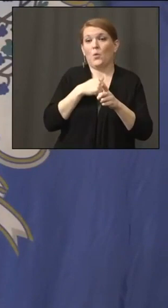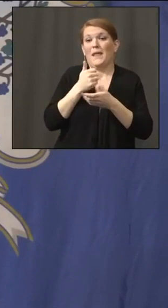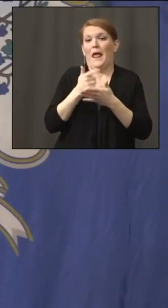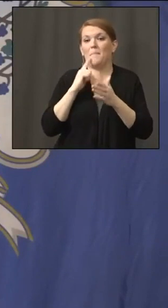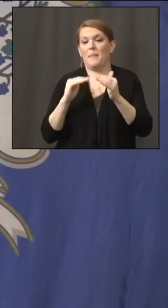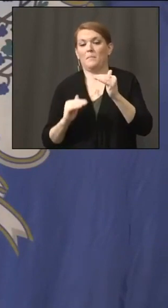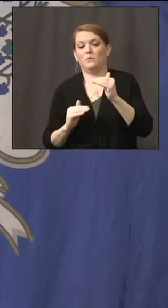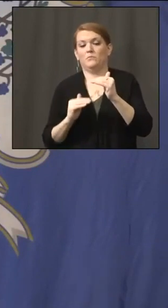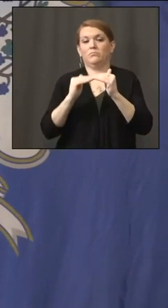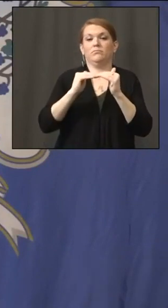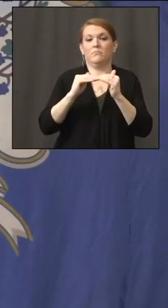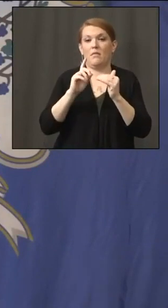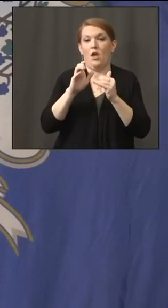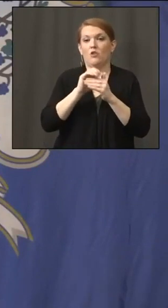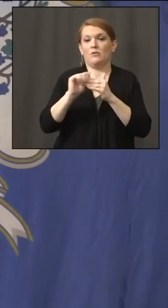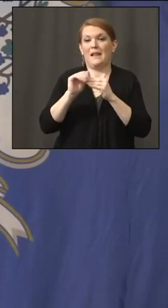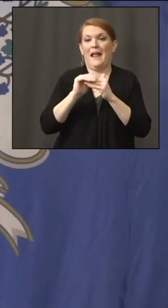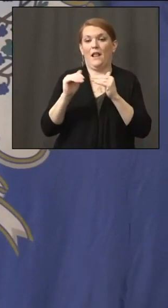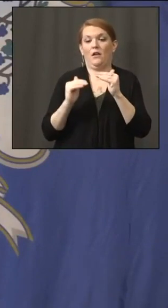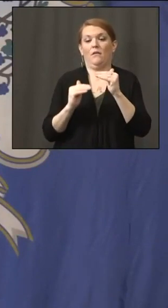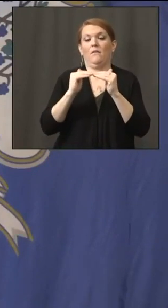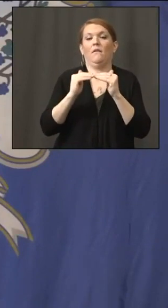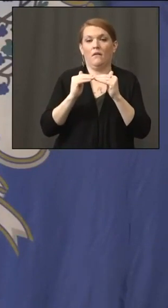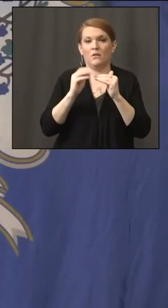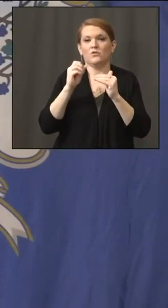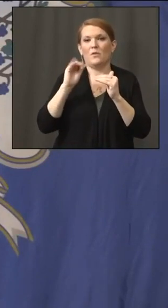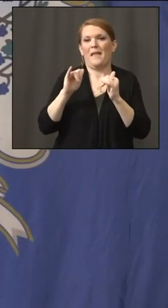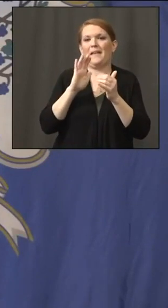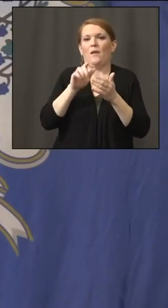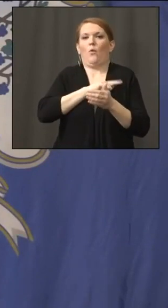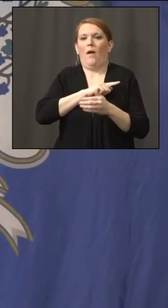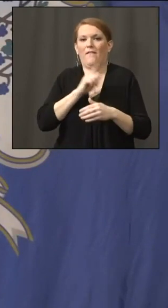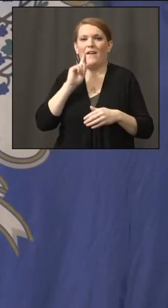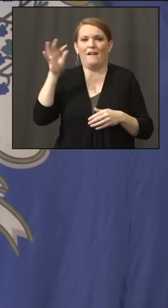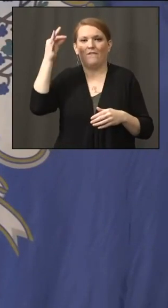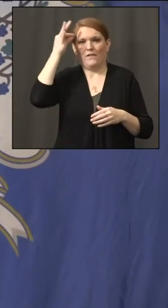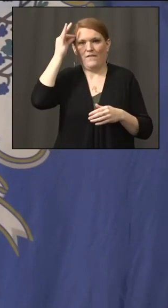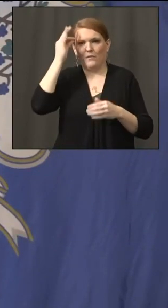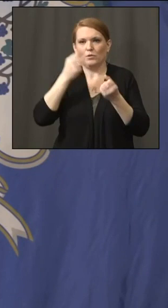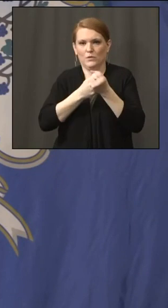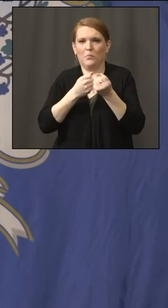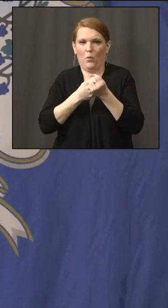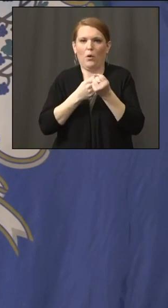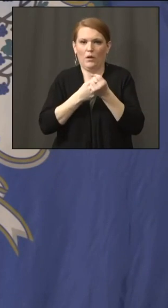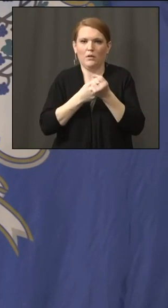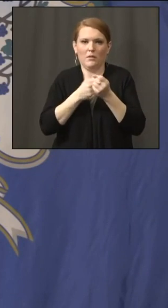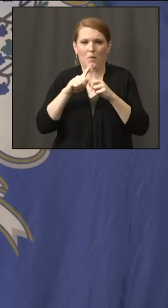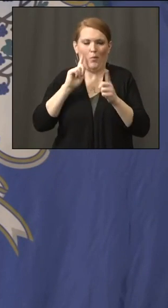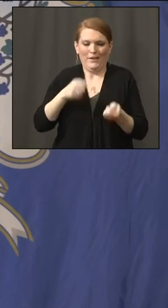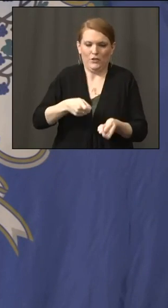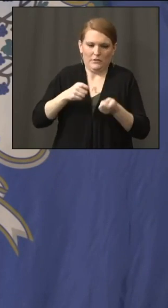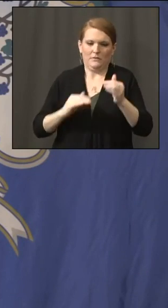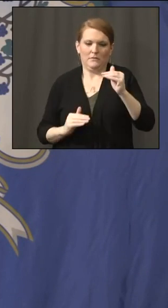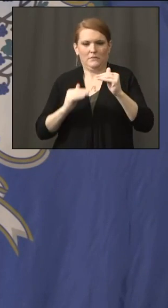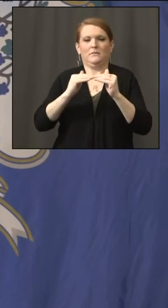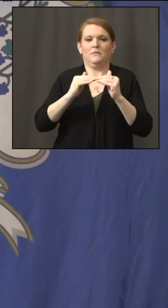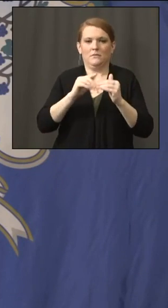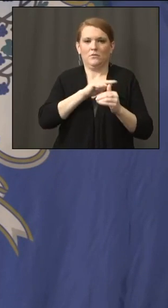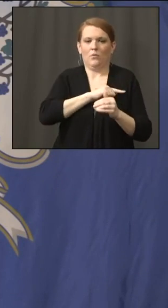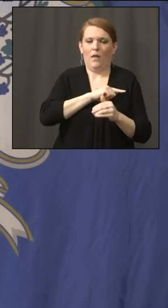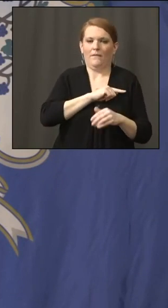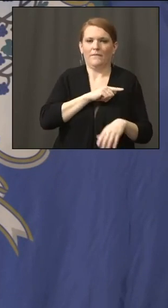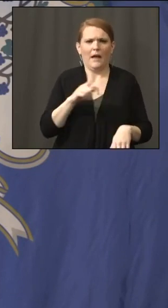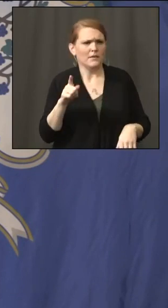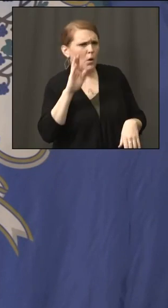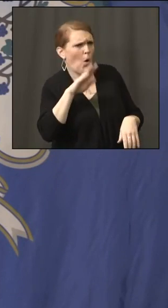for significant federal support. But it's a seven, six to one federal support for those people. Right. I know you did that the last